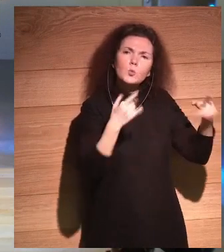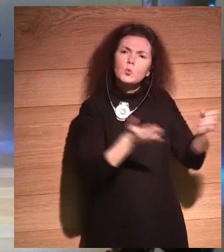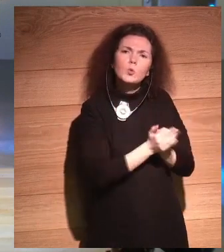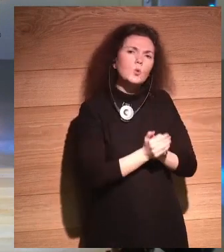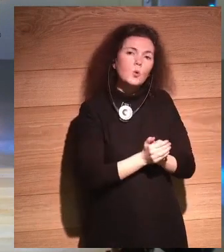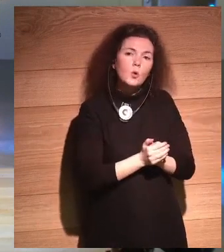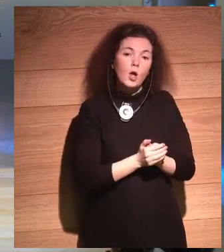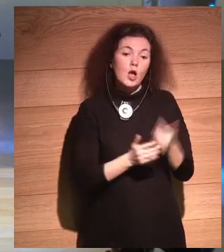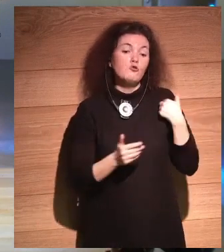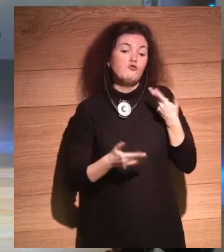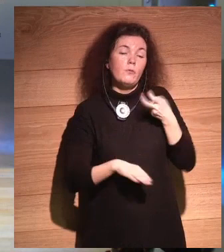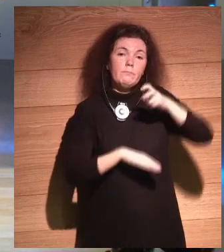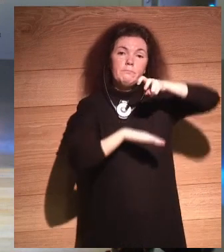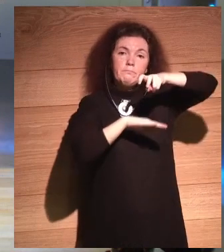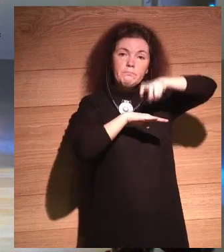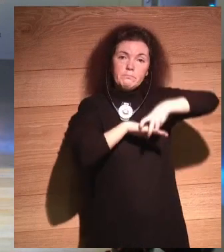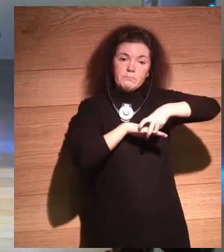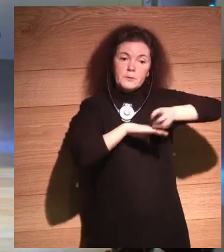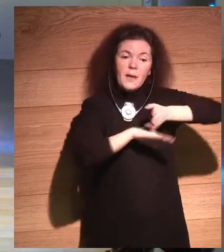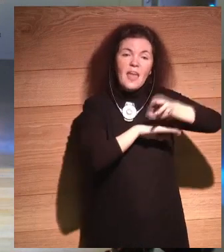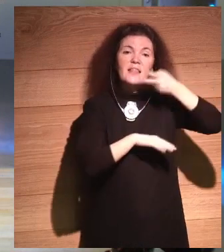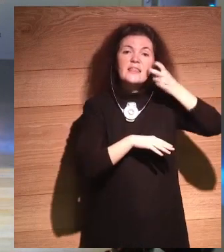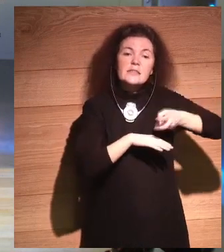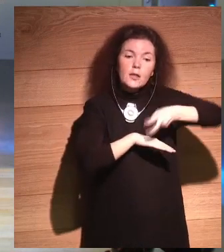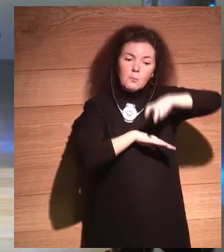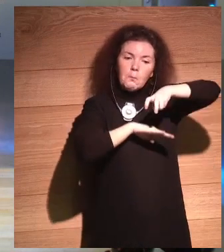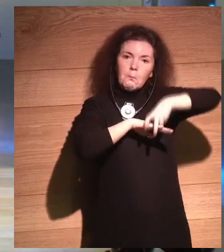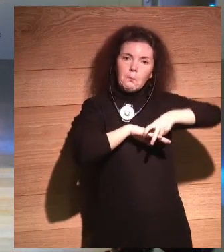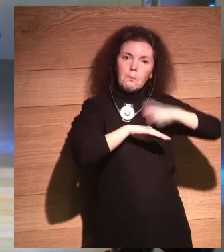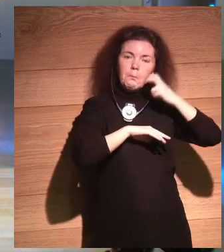there, but, you know. So here's a key question.